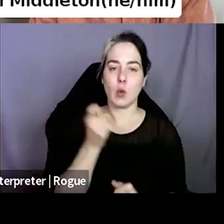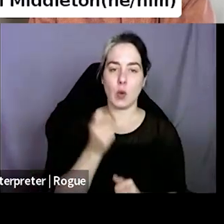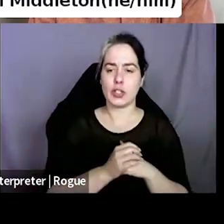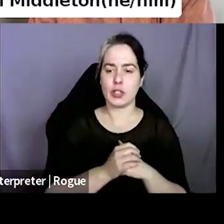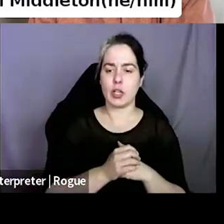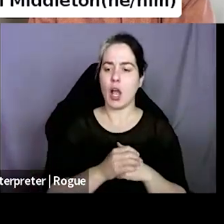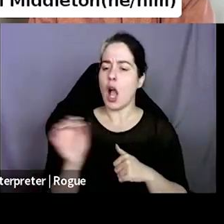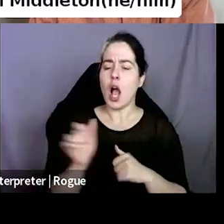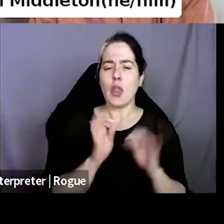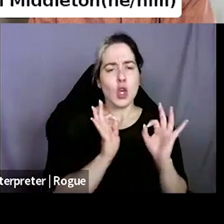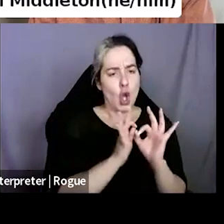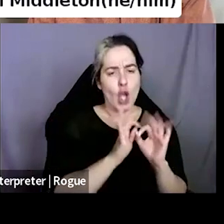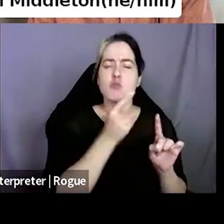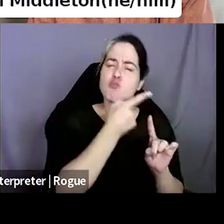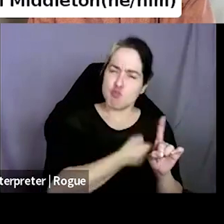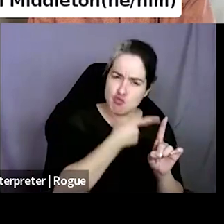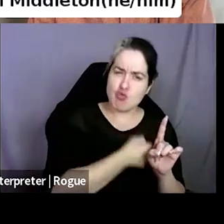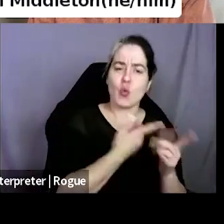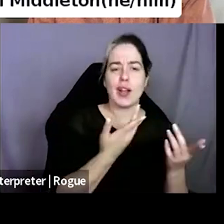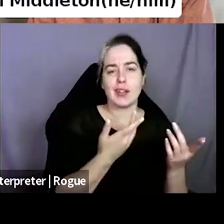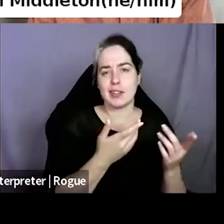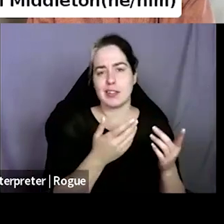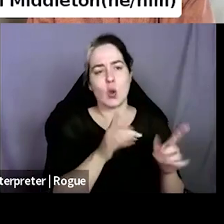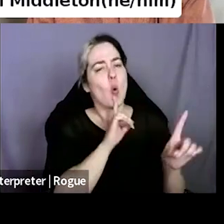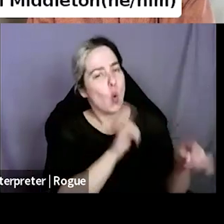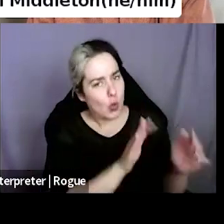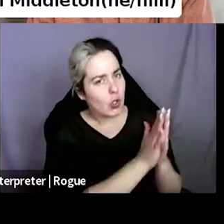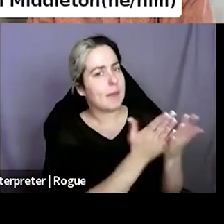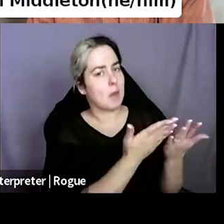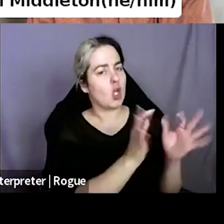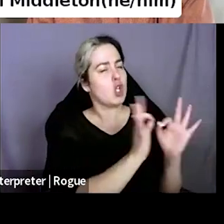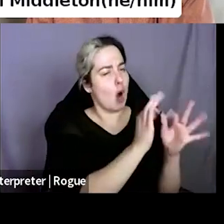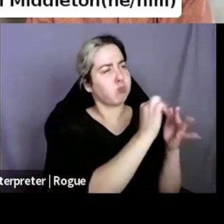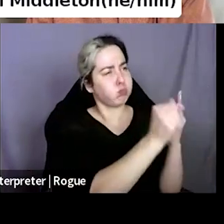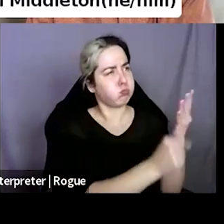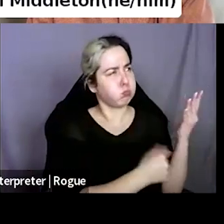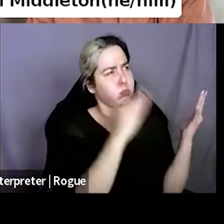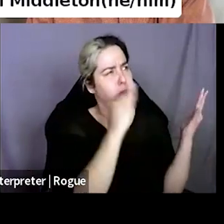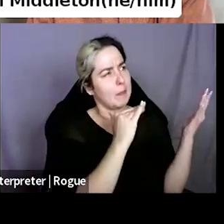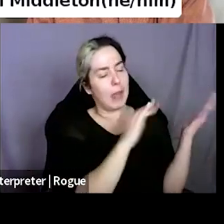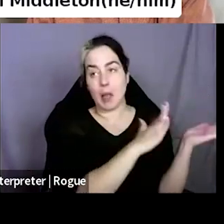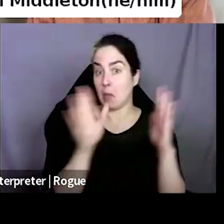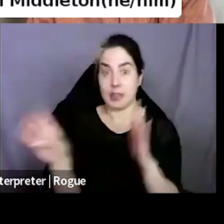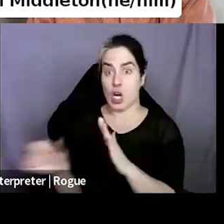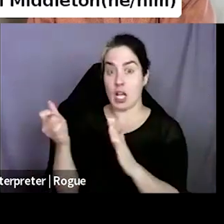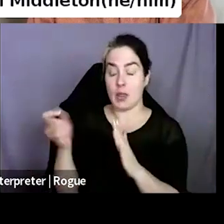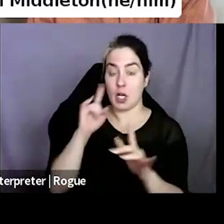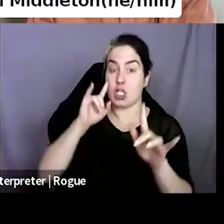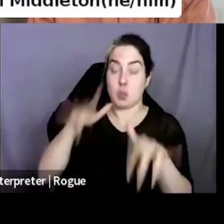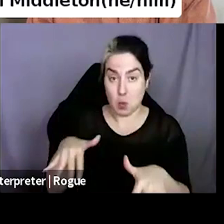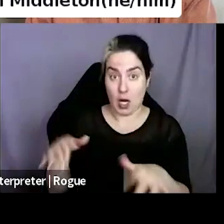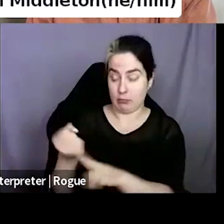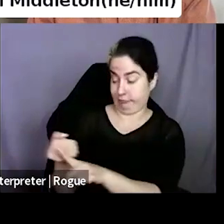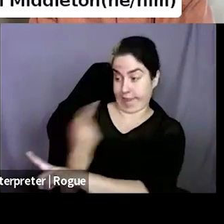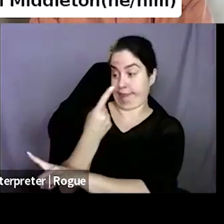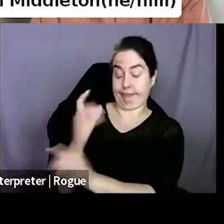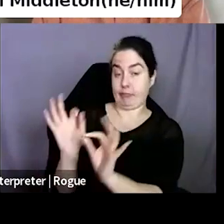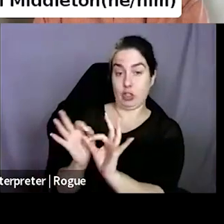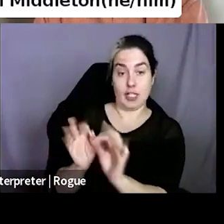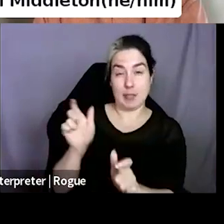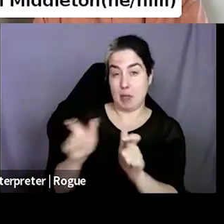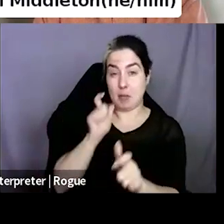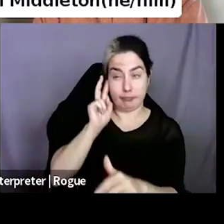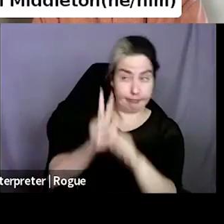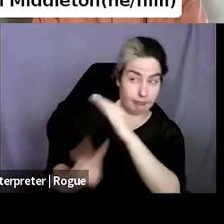aside from rent, the cost of orders, et cetera, anything, uh, what do some of those